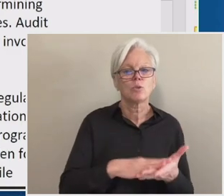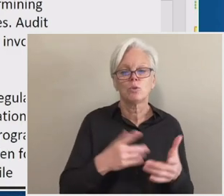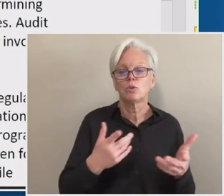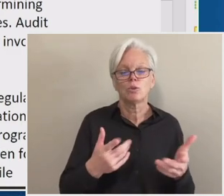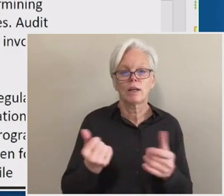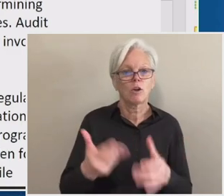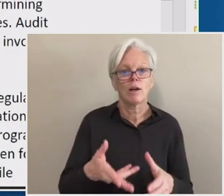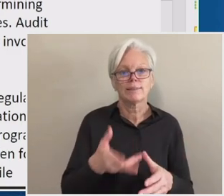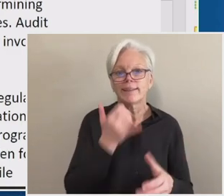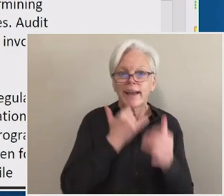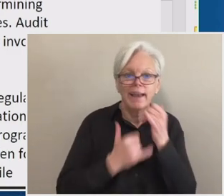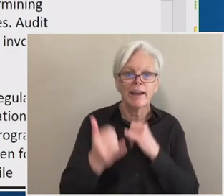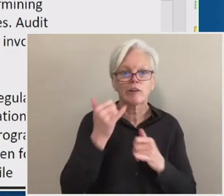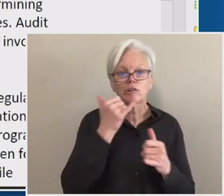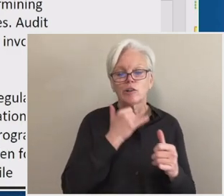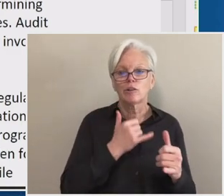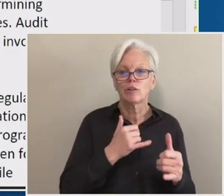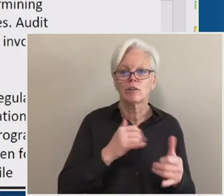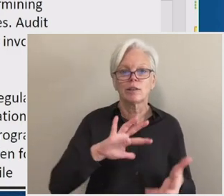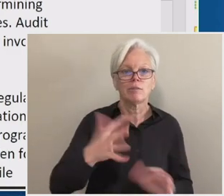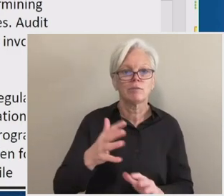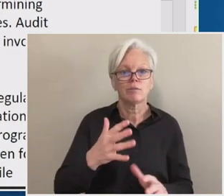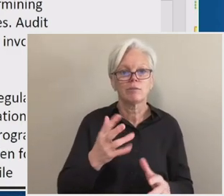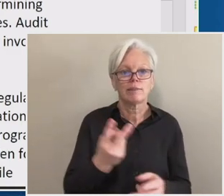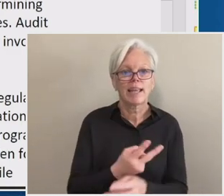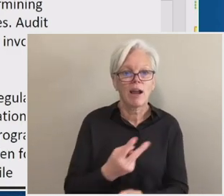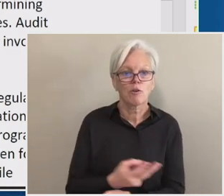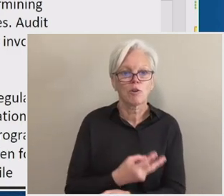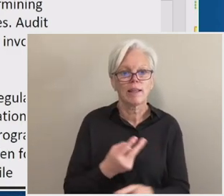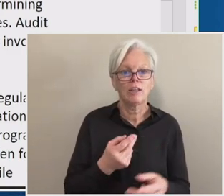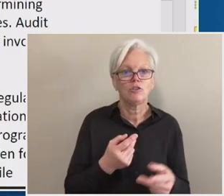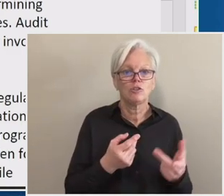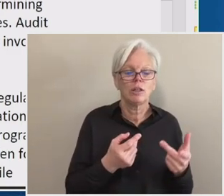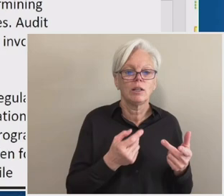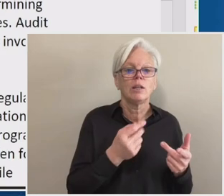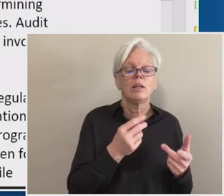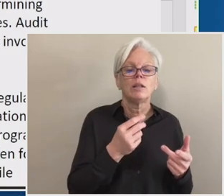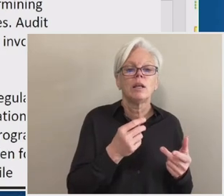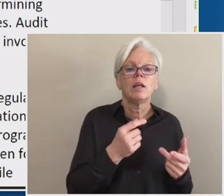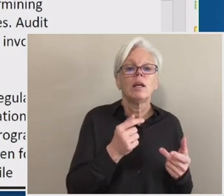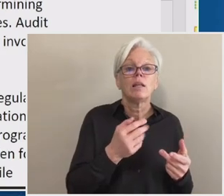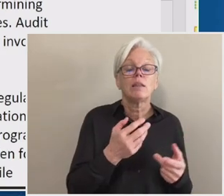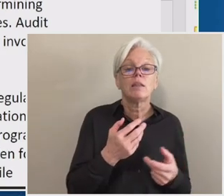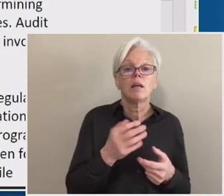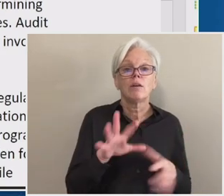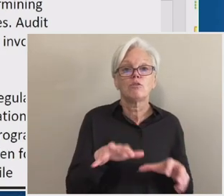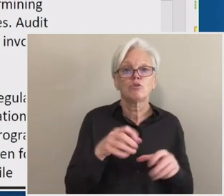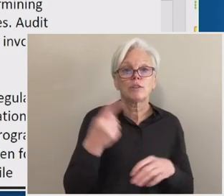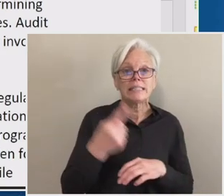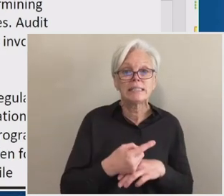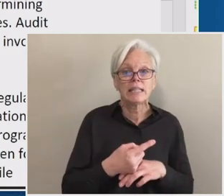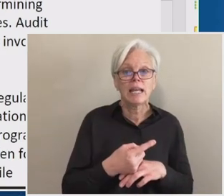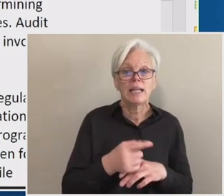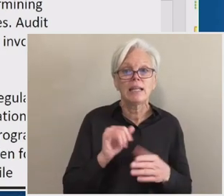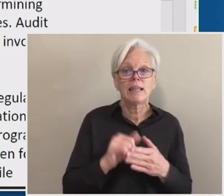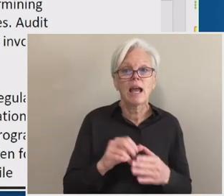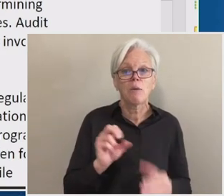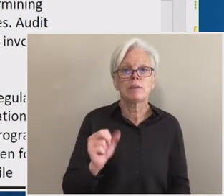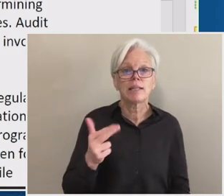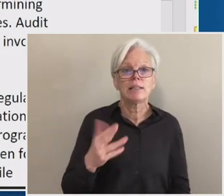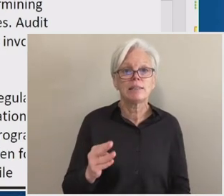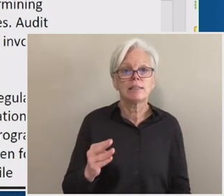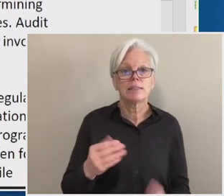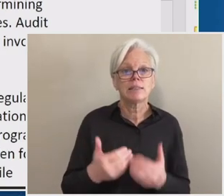in the calculation. If the school gets any part of it wrong. The freeze date concept was a sub-regulatory concept that the department